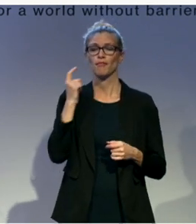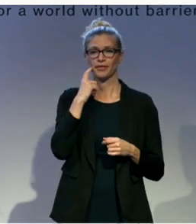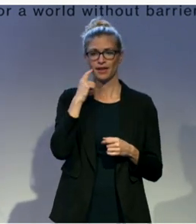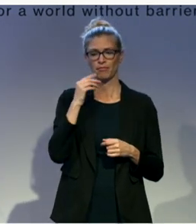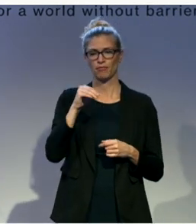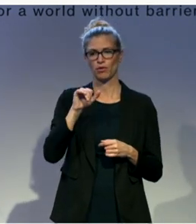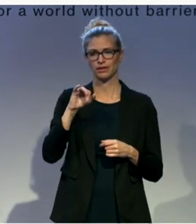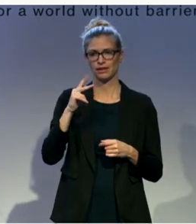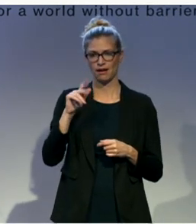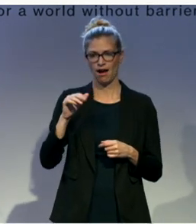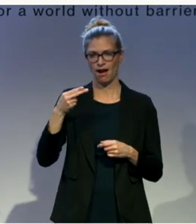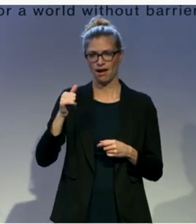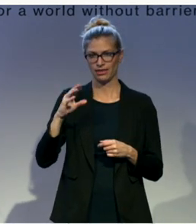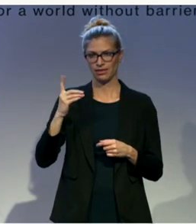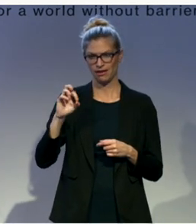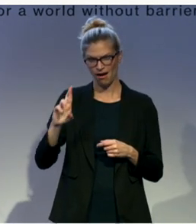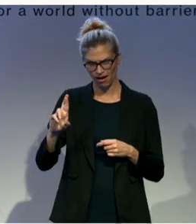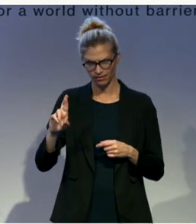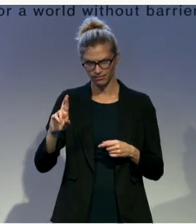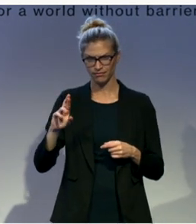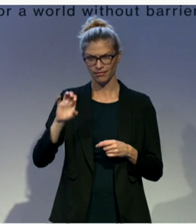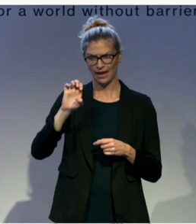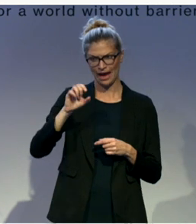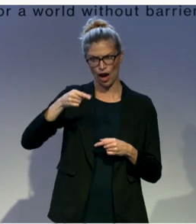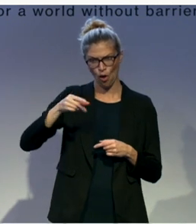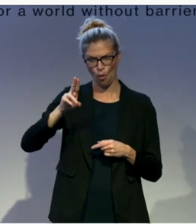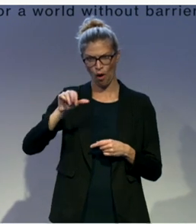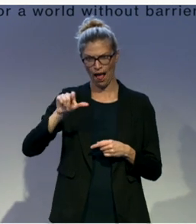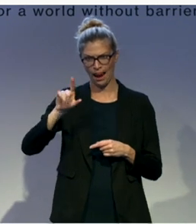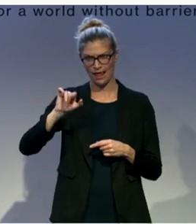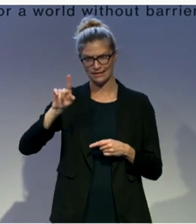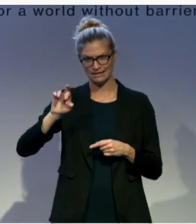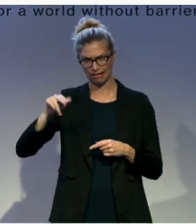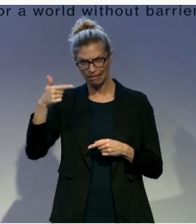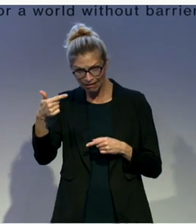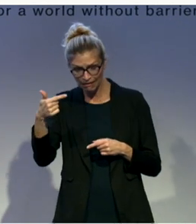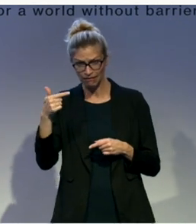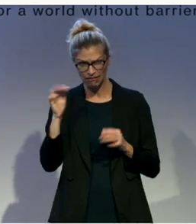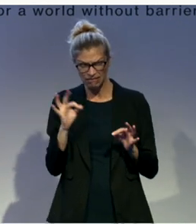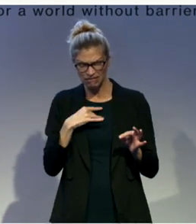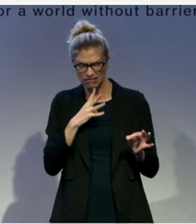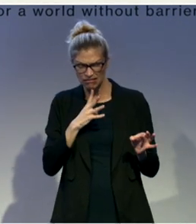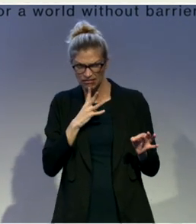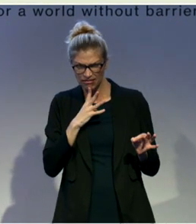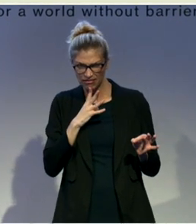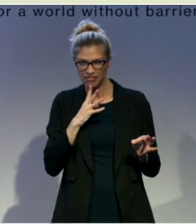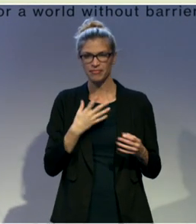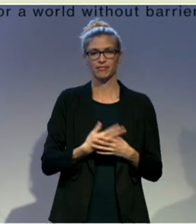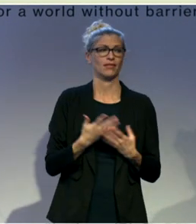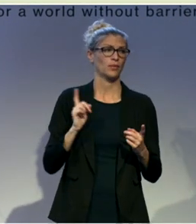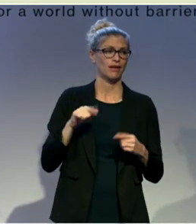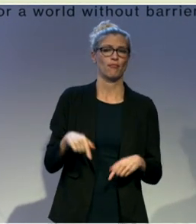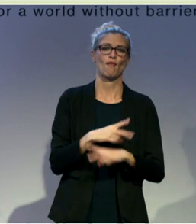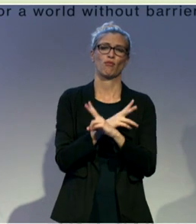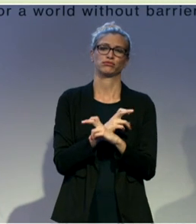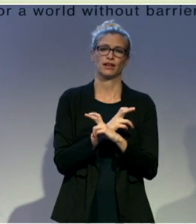Equalizent. Not bad. Good. Which is based in Austria, I'm trying to talk without my glasses. No